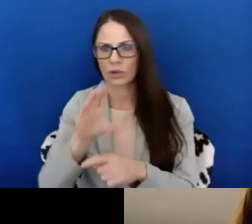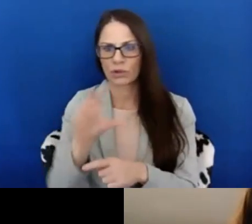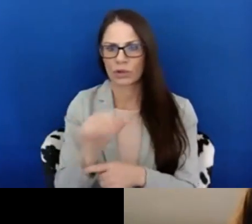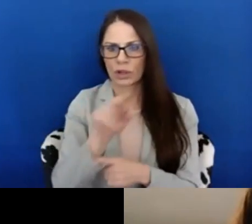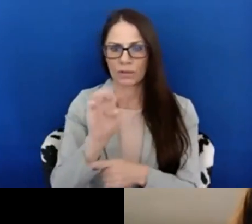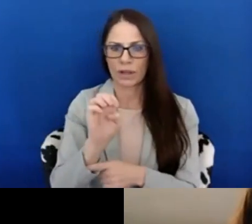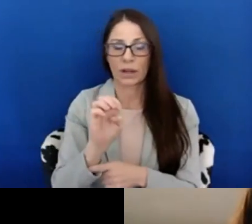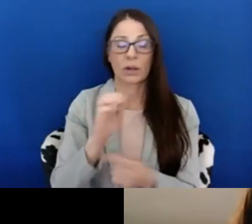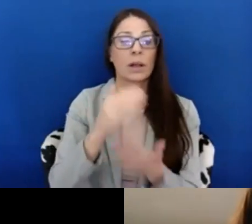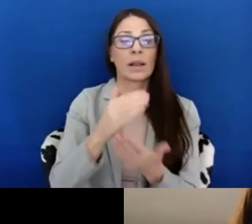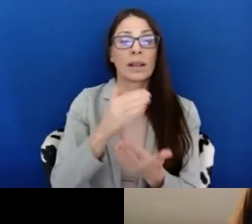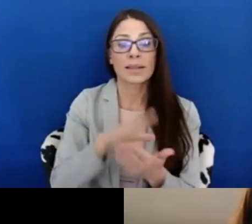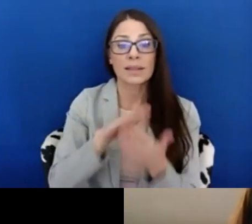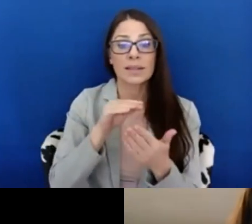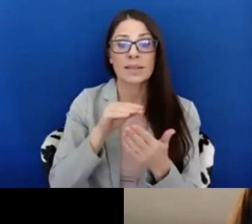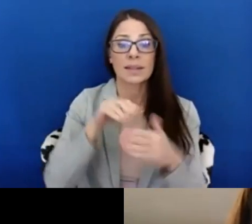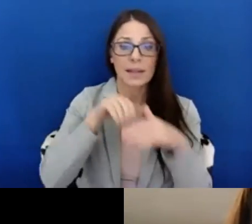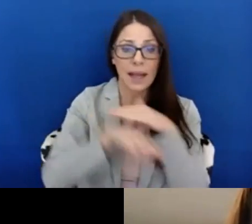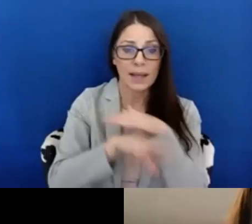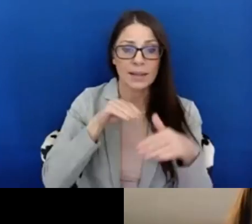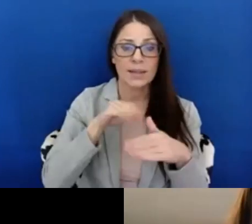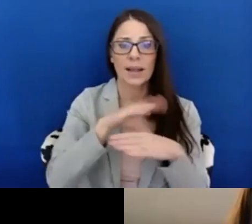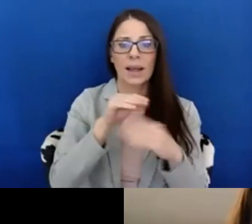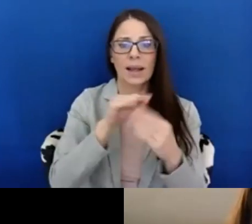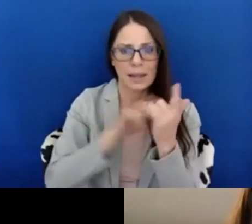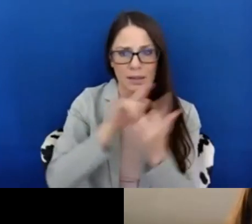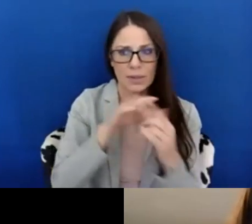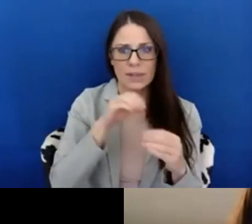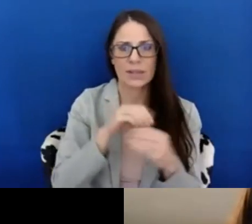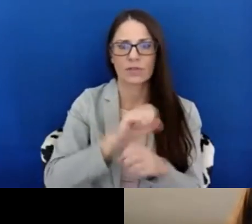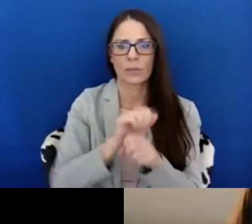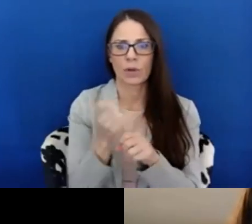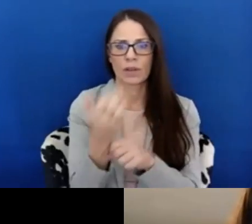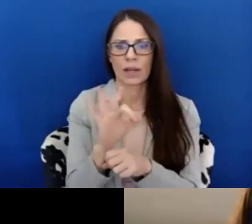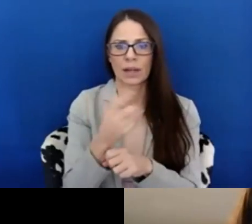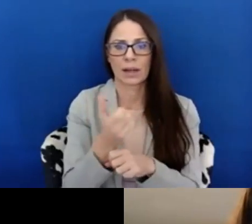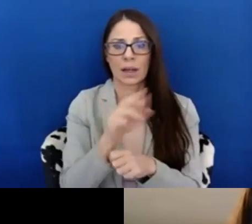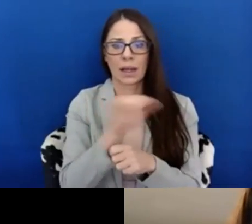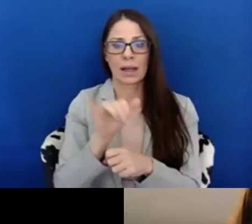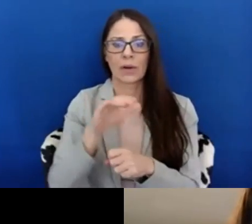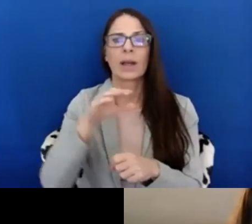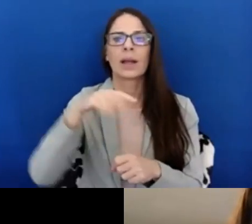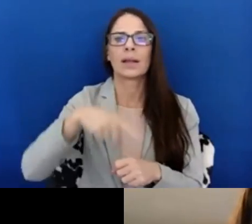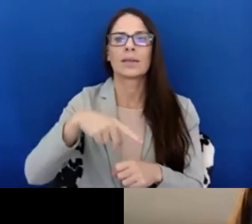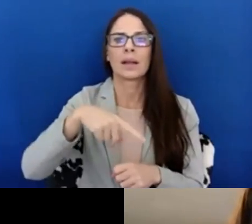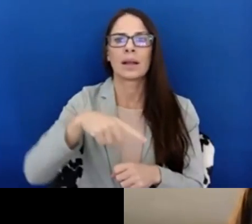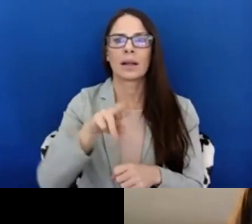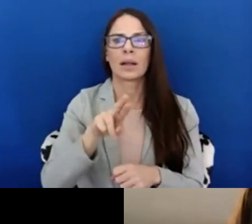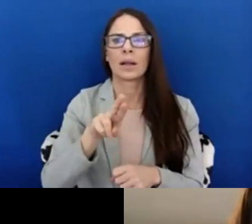access and intimacy from COVID-19. Gary is a Crawford fellow in ethical inquiry